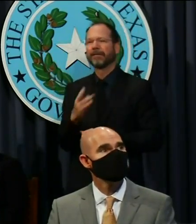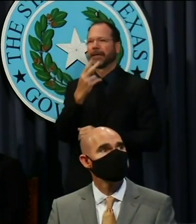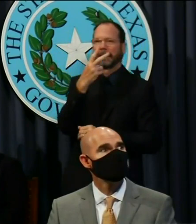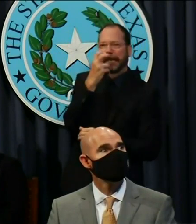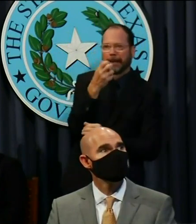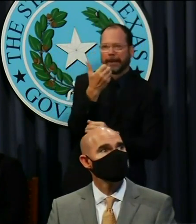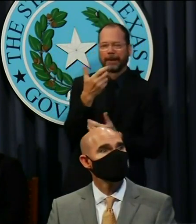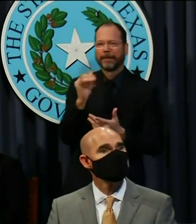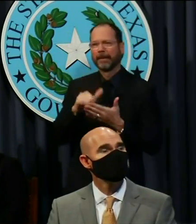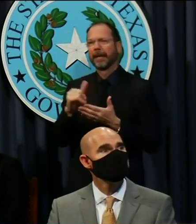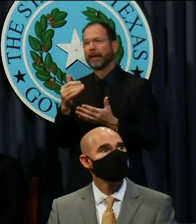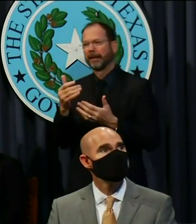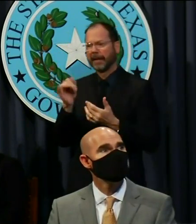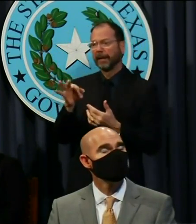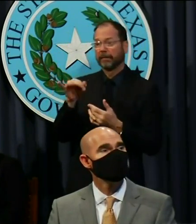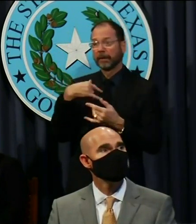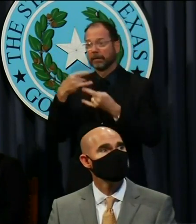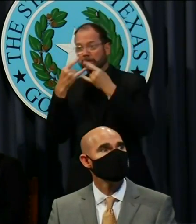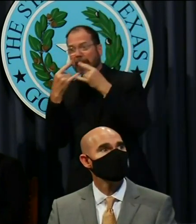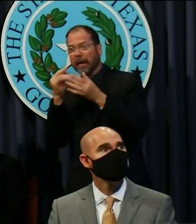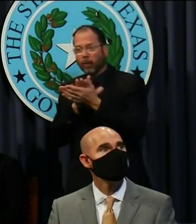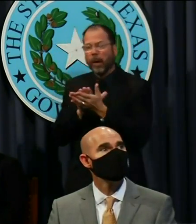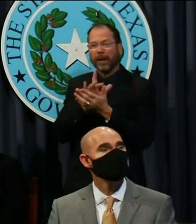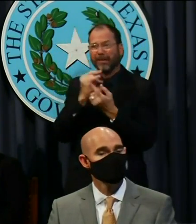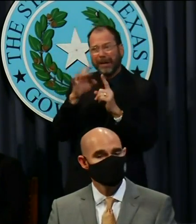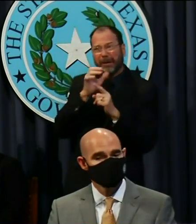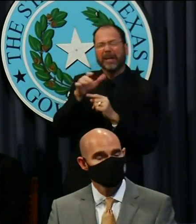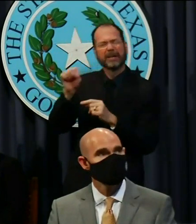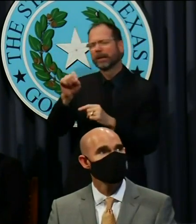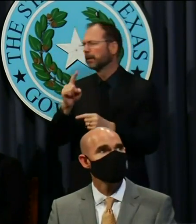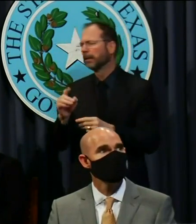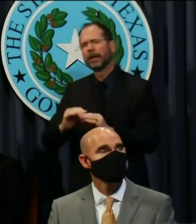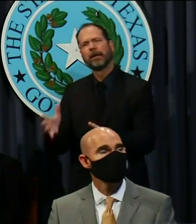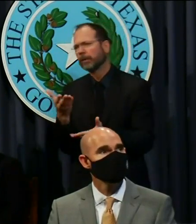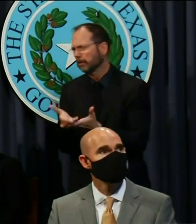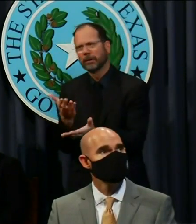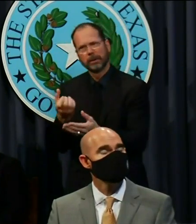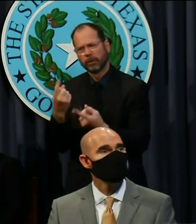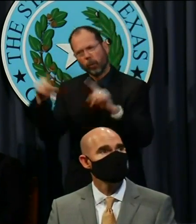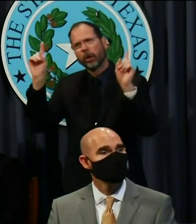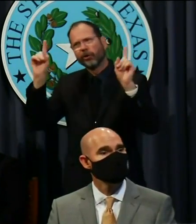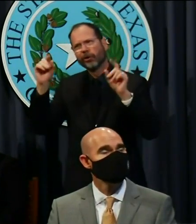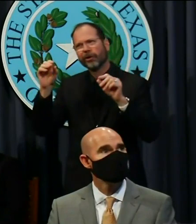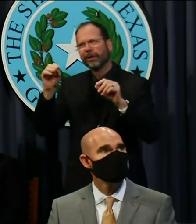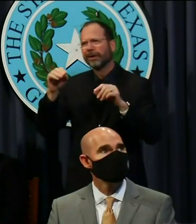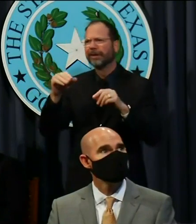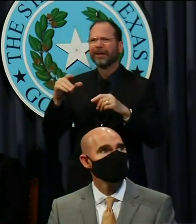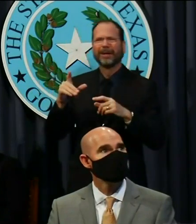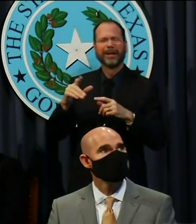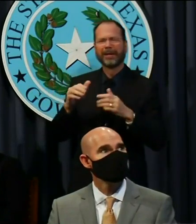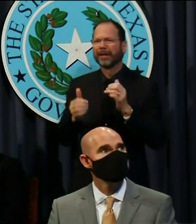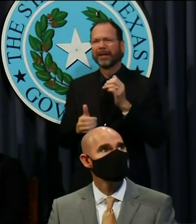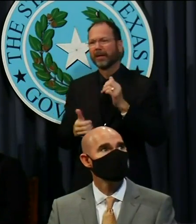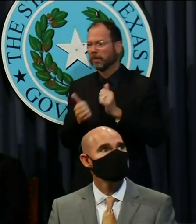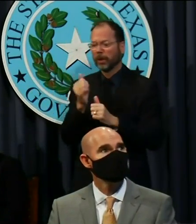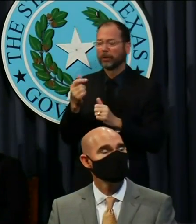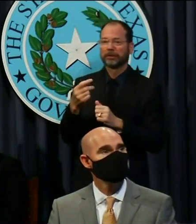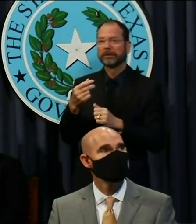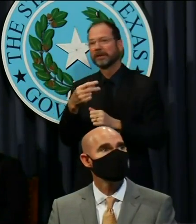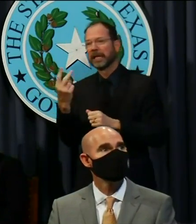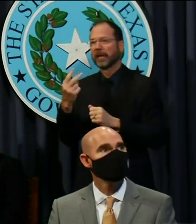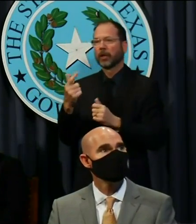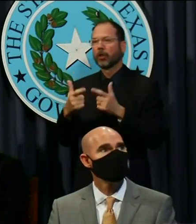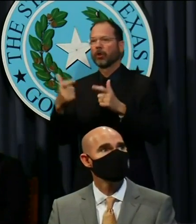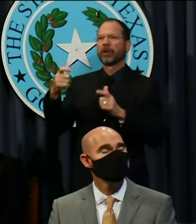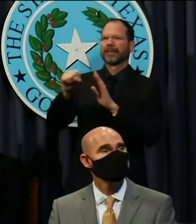anymore as to whether or not these things are effective. They are effective. They work in the second most populous state in the